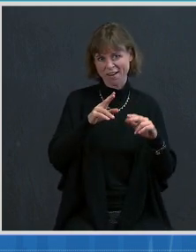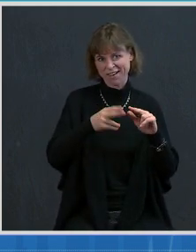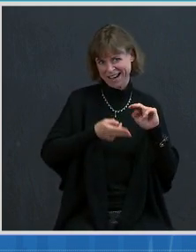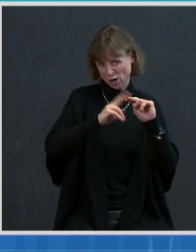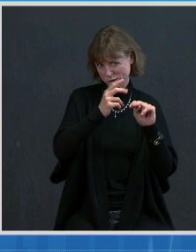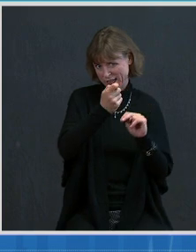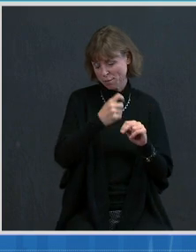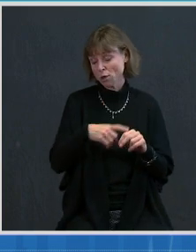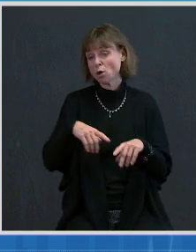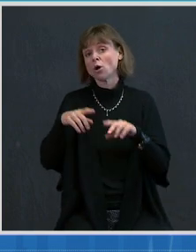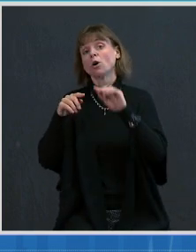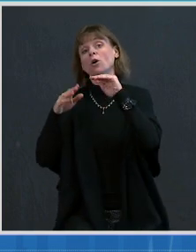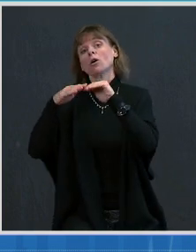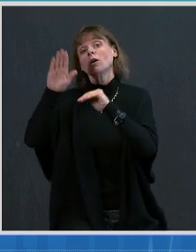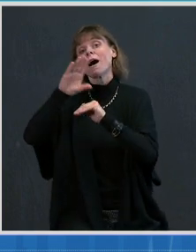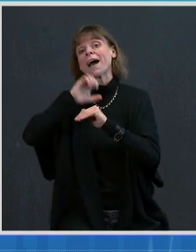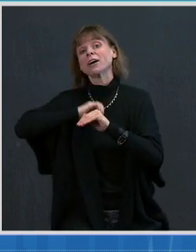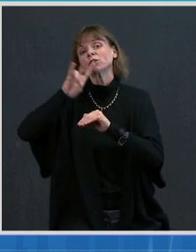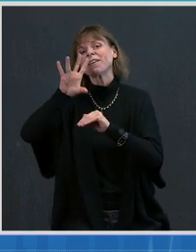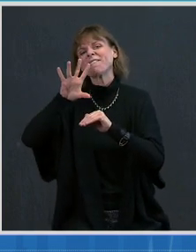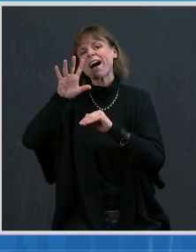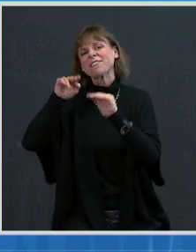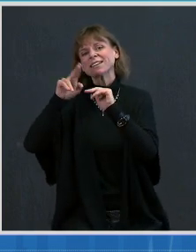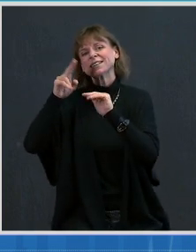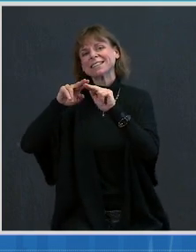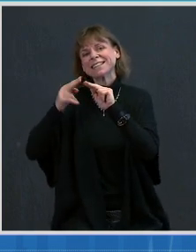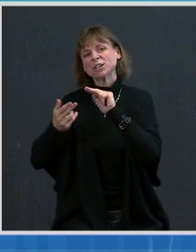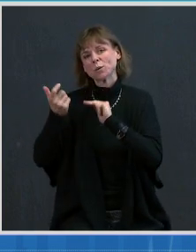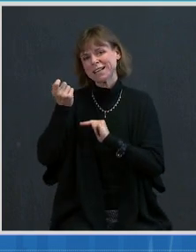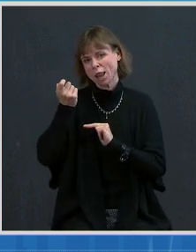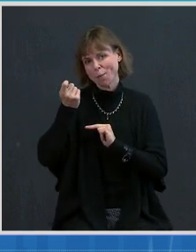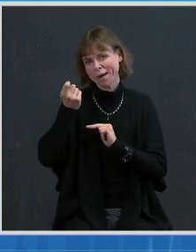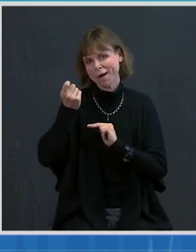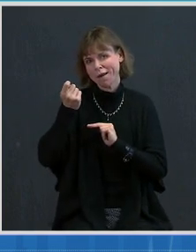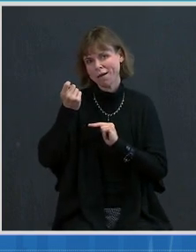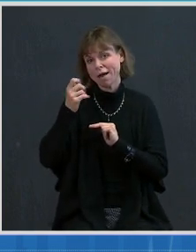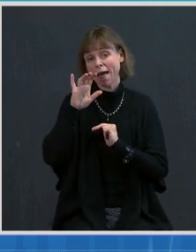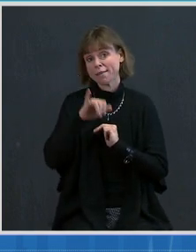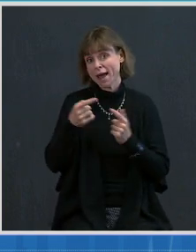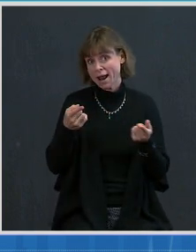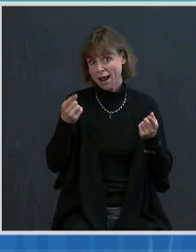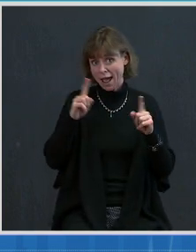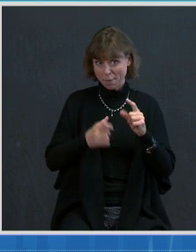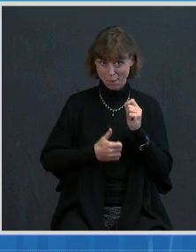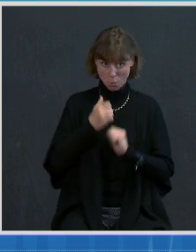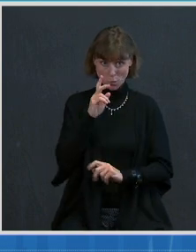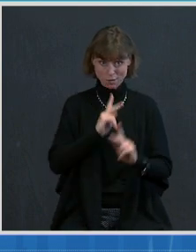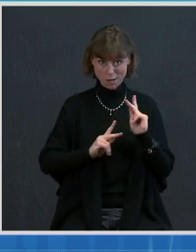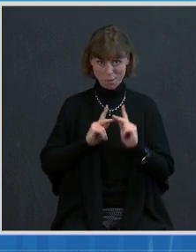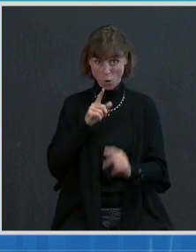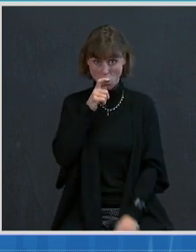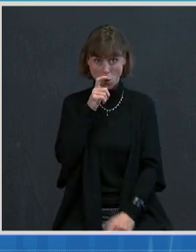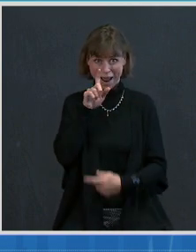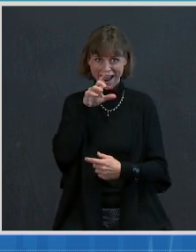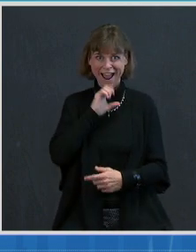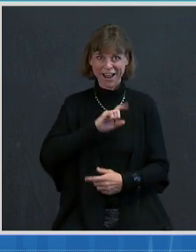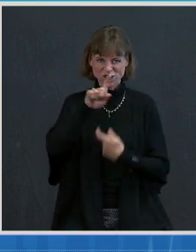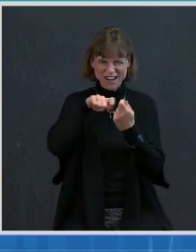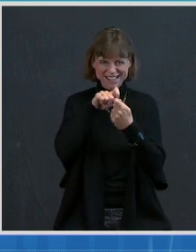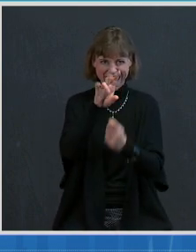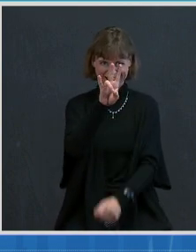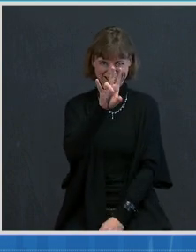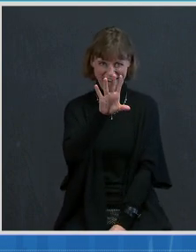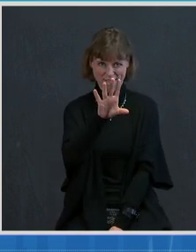older decreasing slightly. This largest shift occurred among people aged exactly 75, when more than 1 million